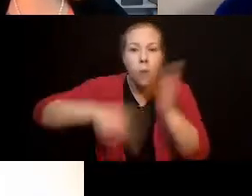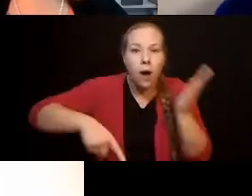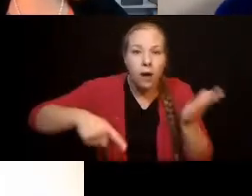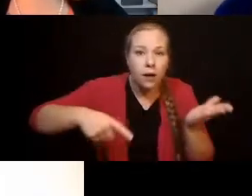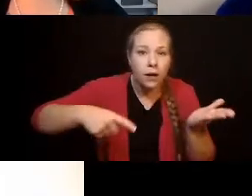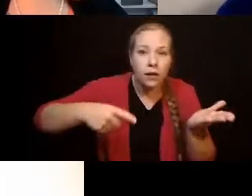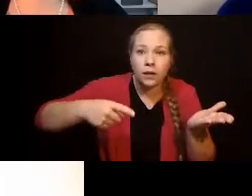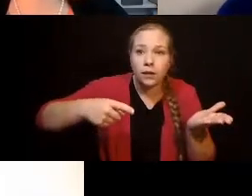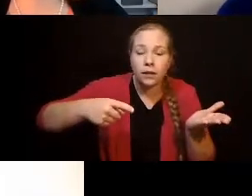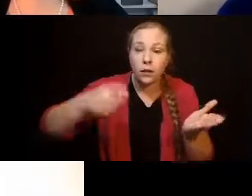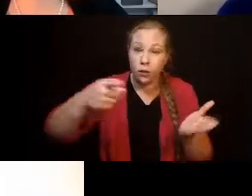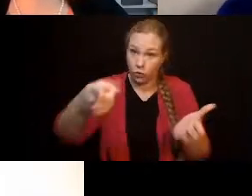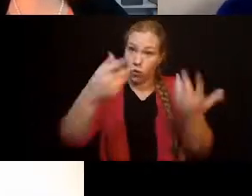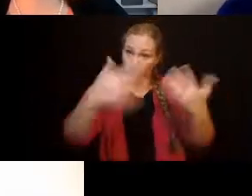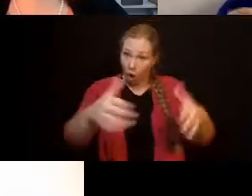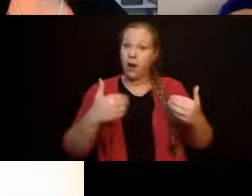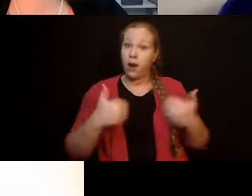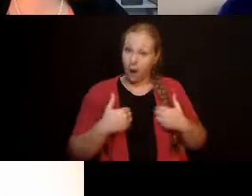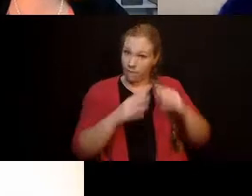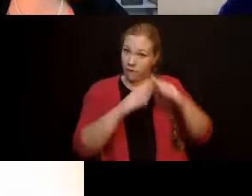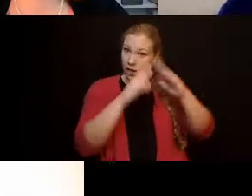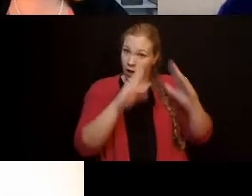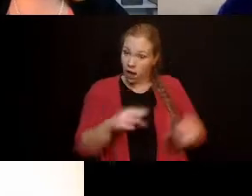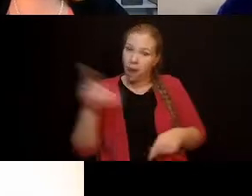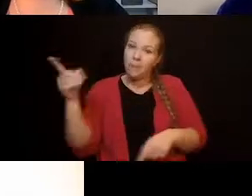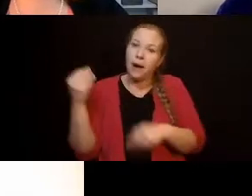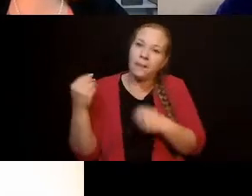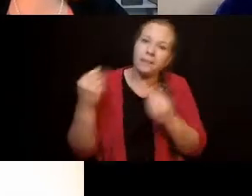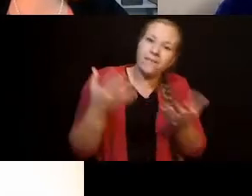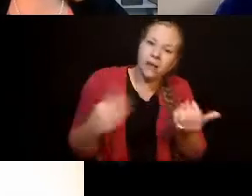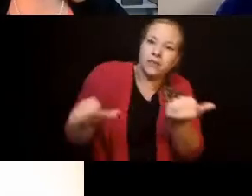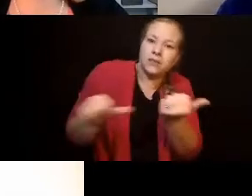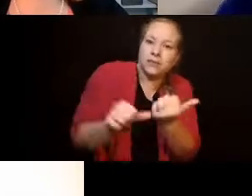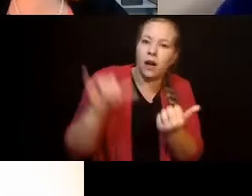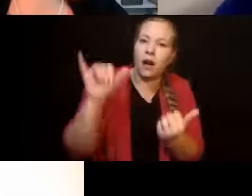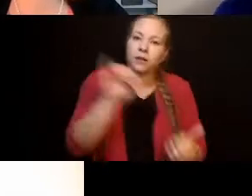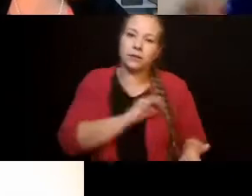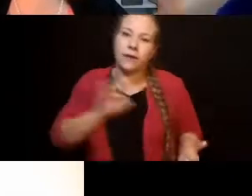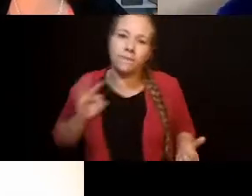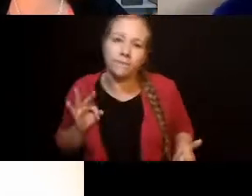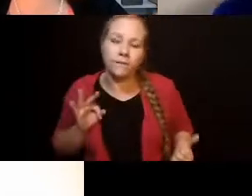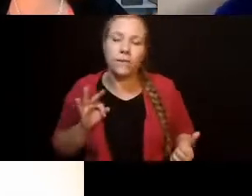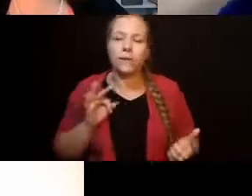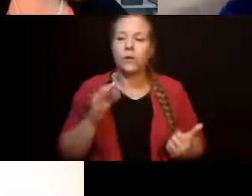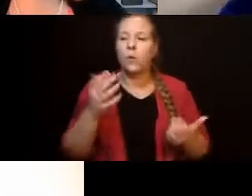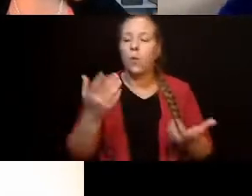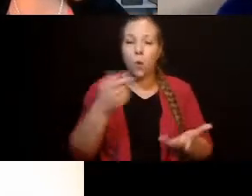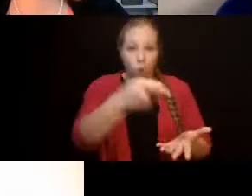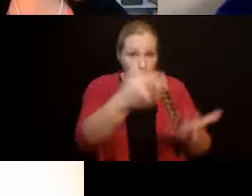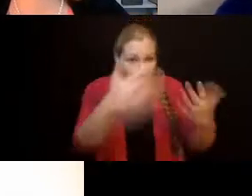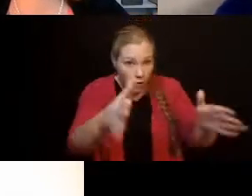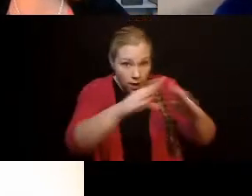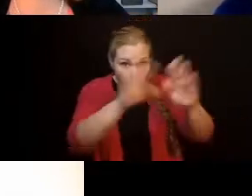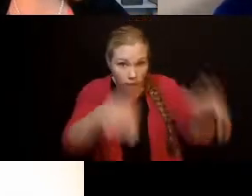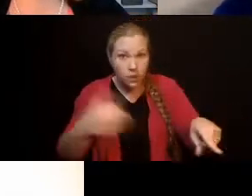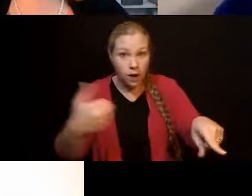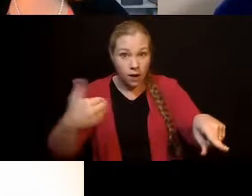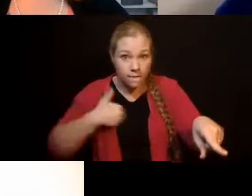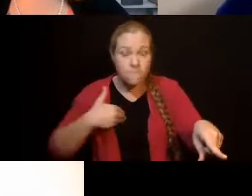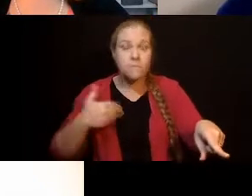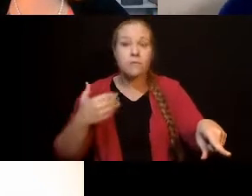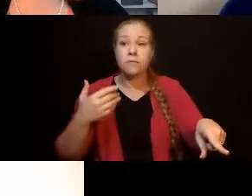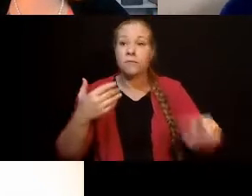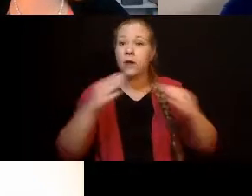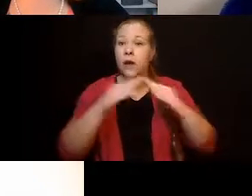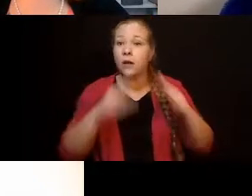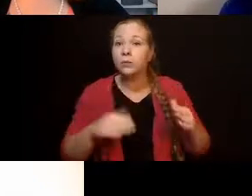daughter will need to rent a place, have housemates, roommates, whatever the system might be,